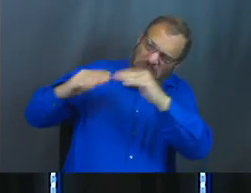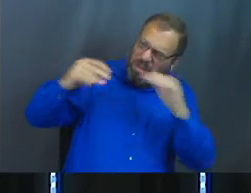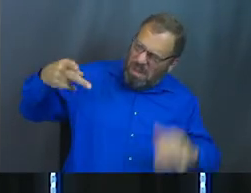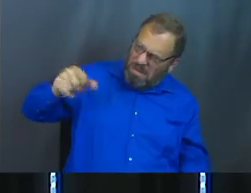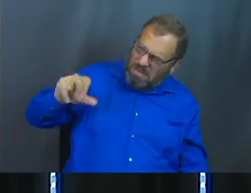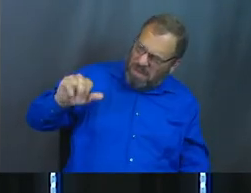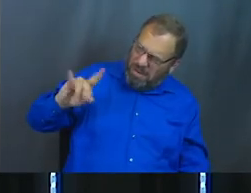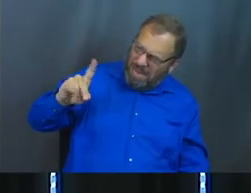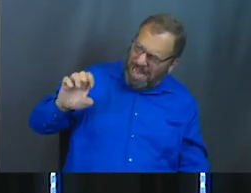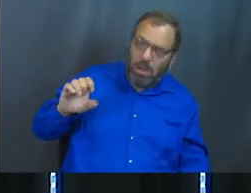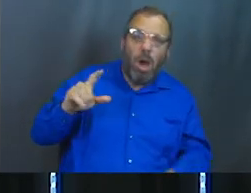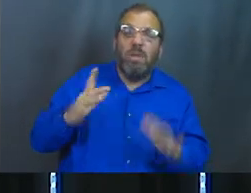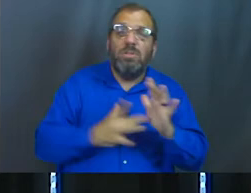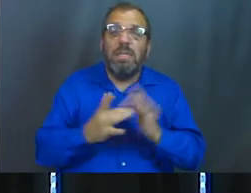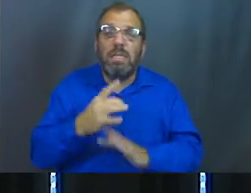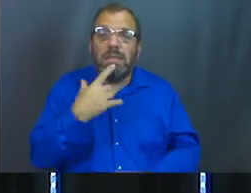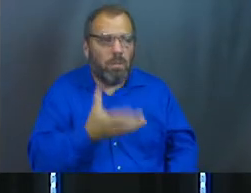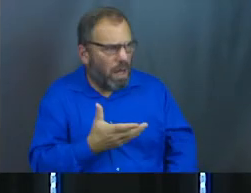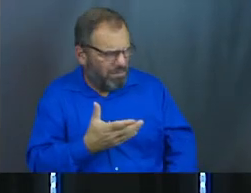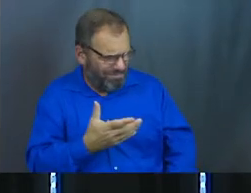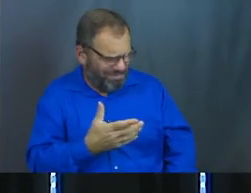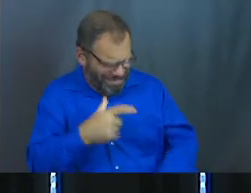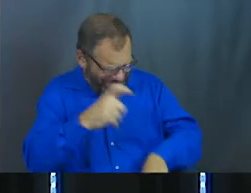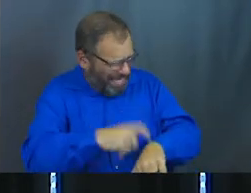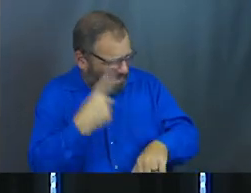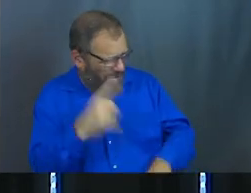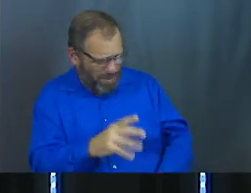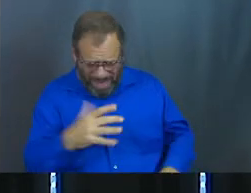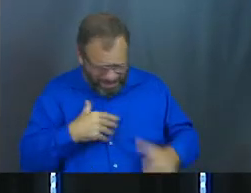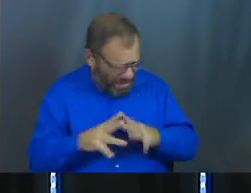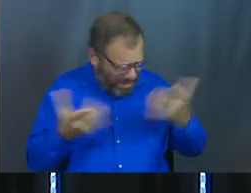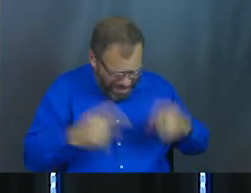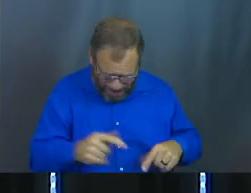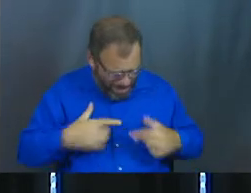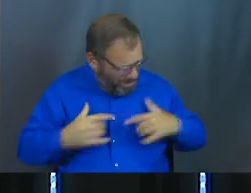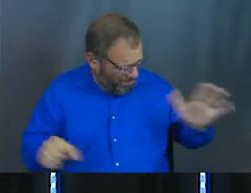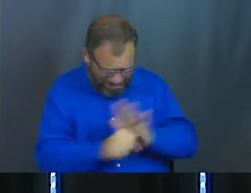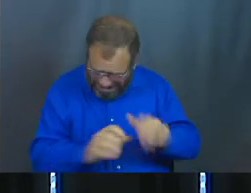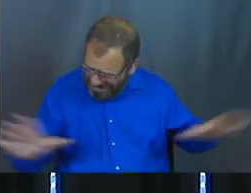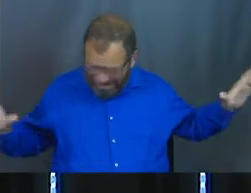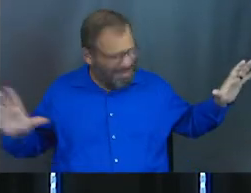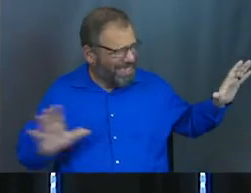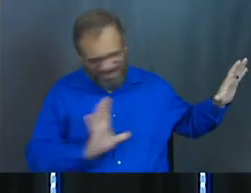into your kingdom? You know what Jesus didn't say? I don't have time for you. I've got a lot going on here.